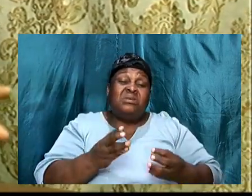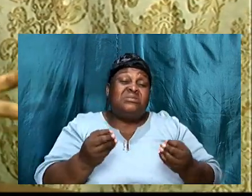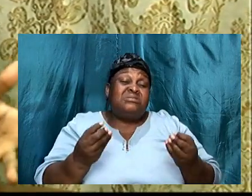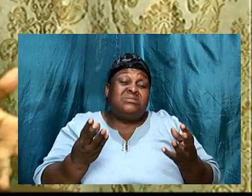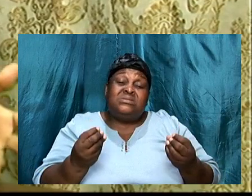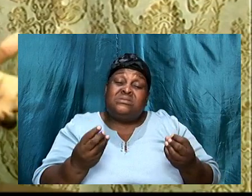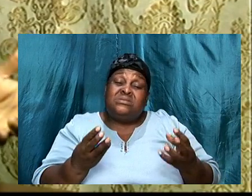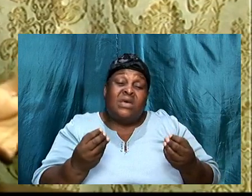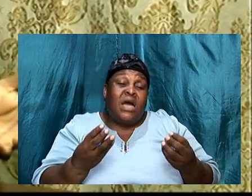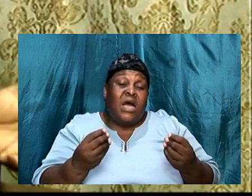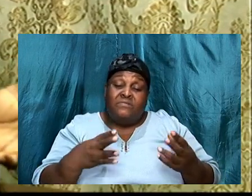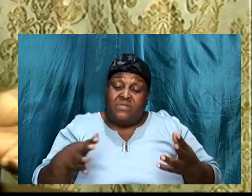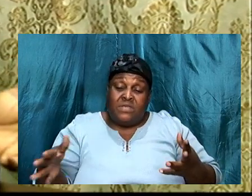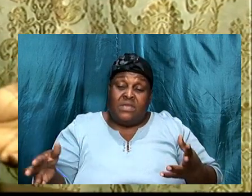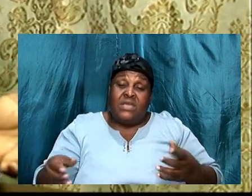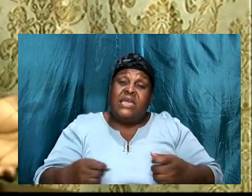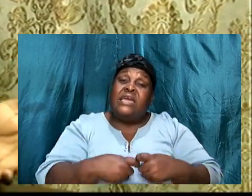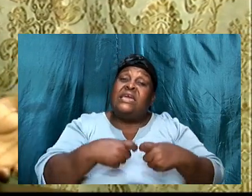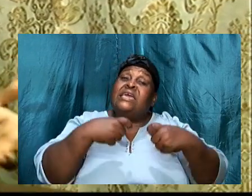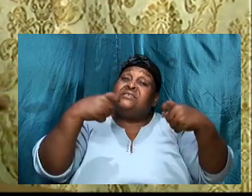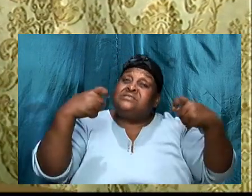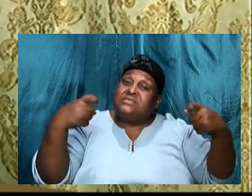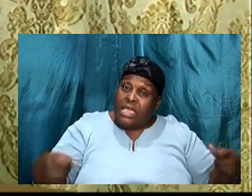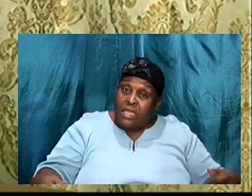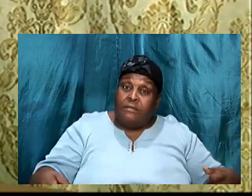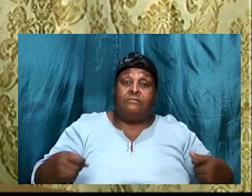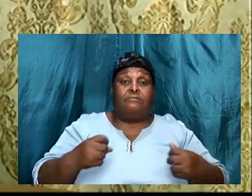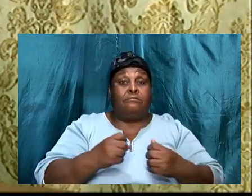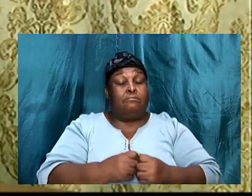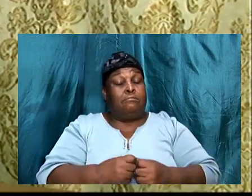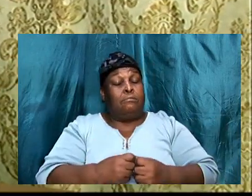it's sin, we sin, when we go outside of God's will for our lives,